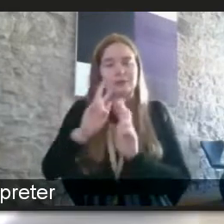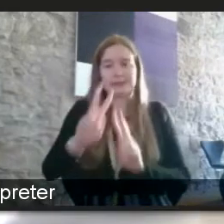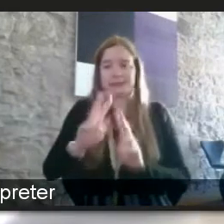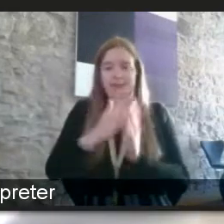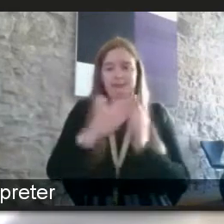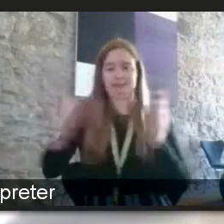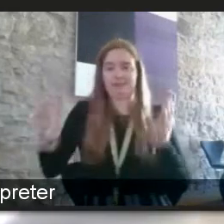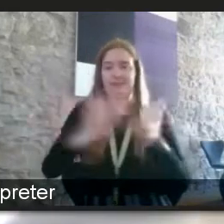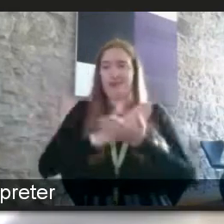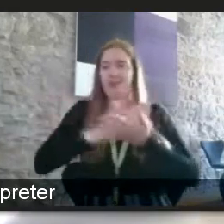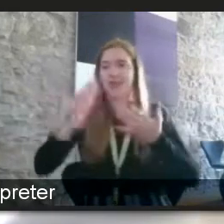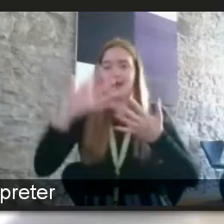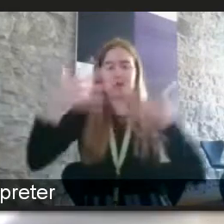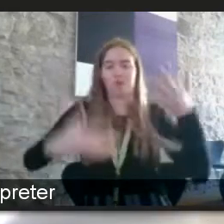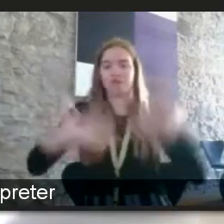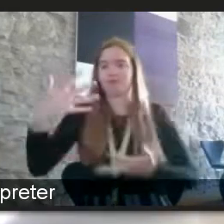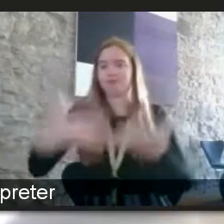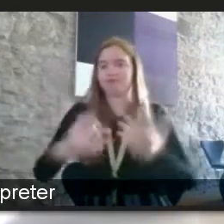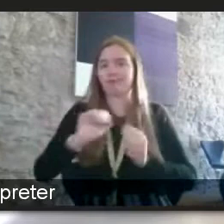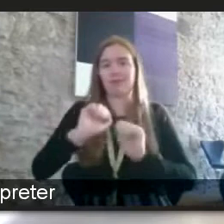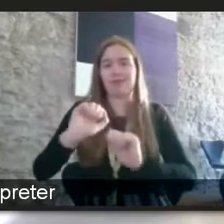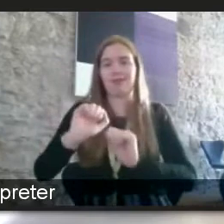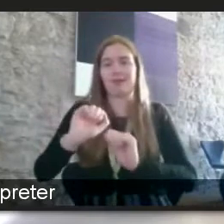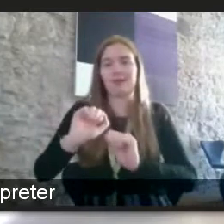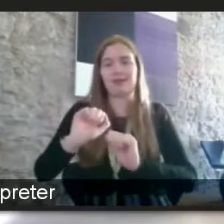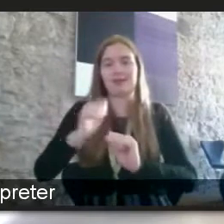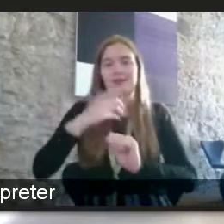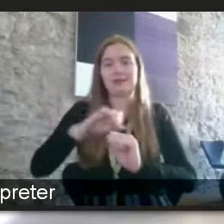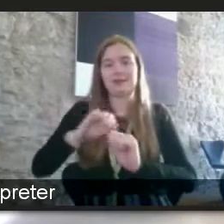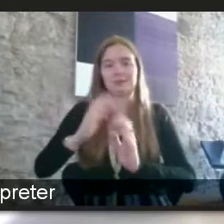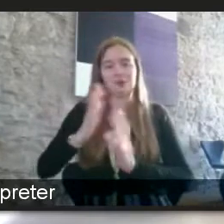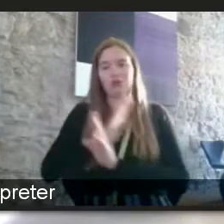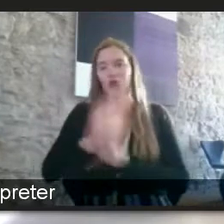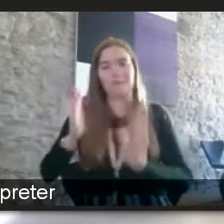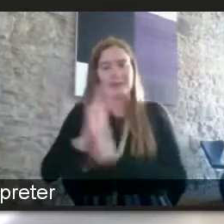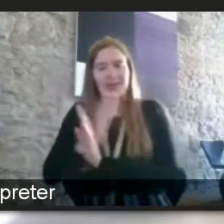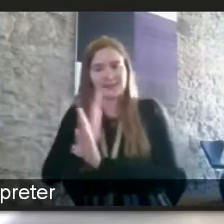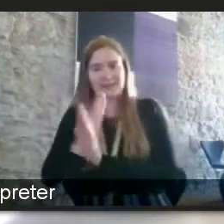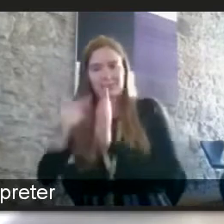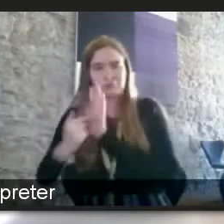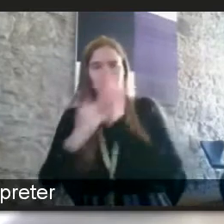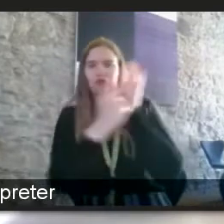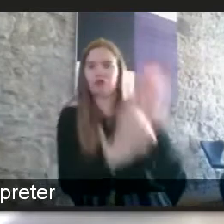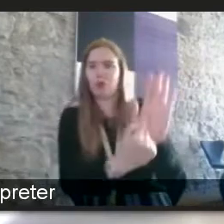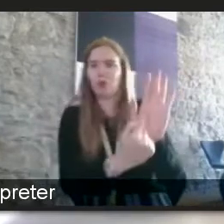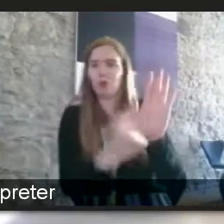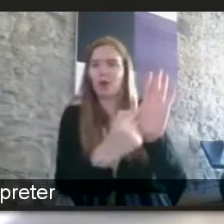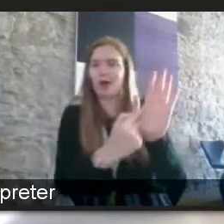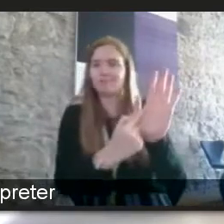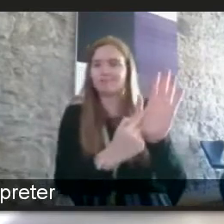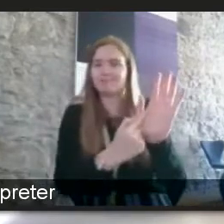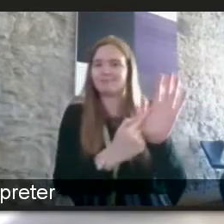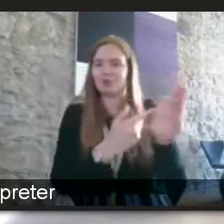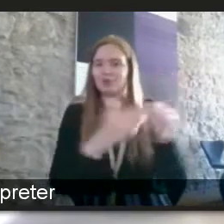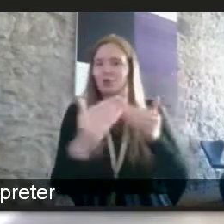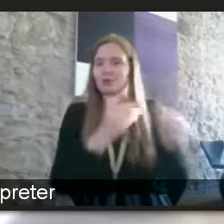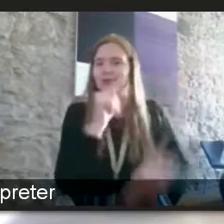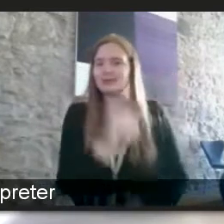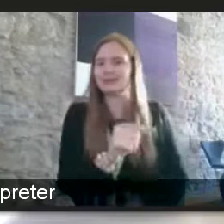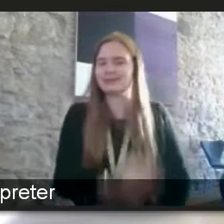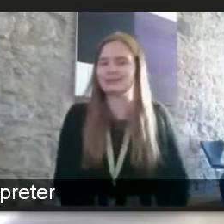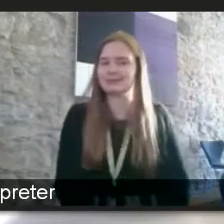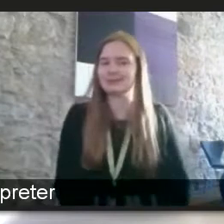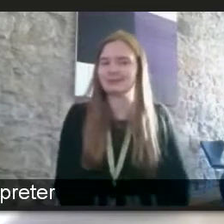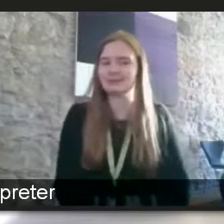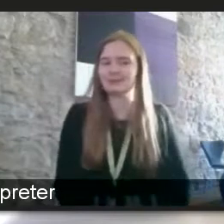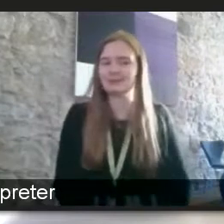and these things need to be brought from out from under the stones covered in light and dealt with phil please please